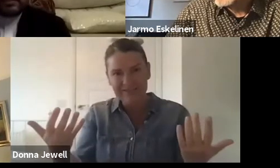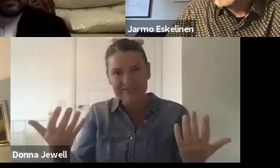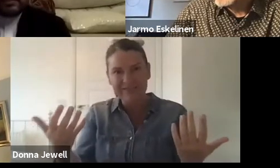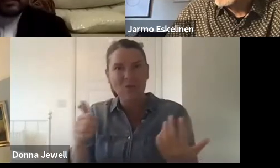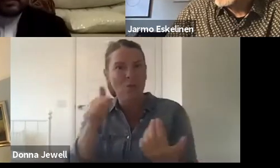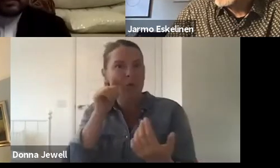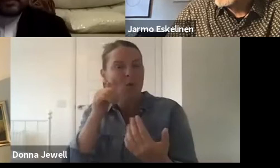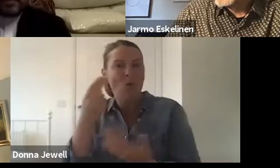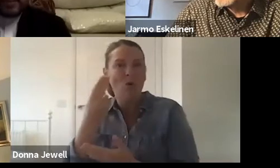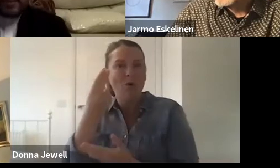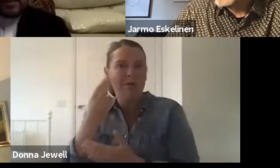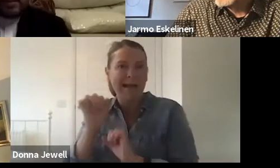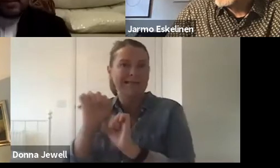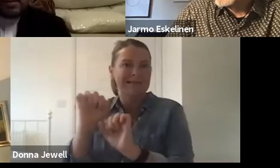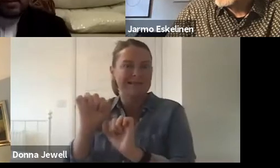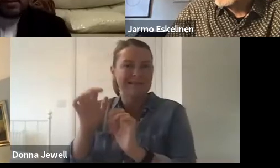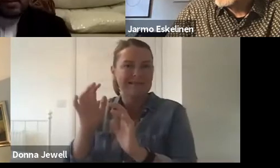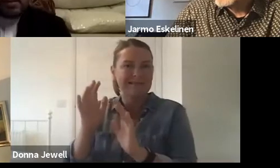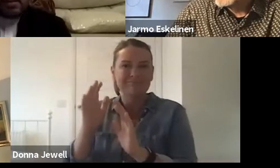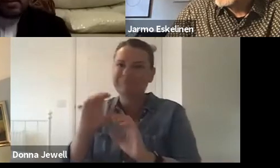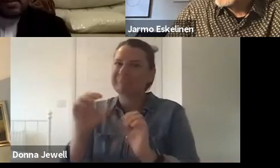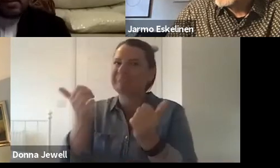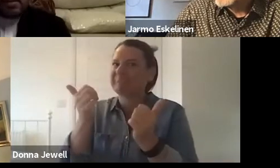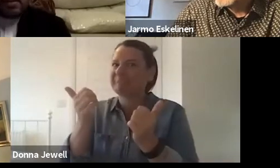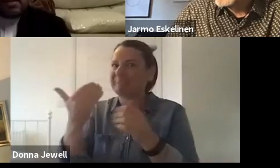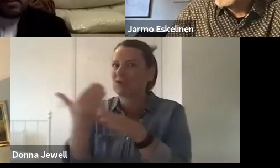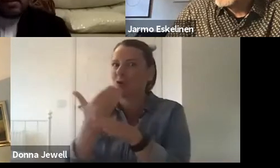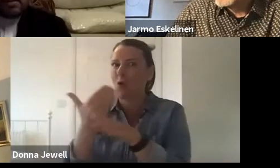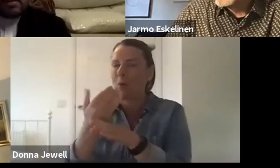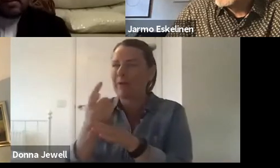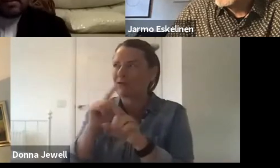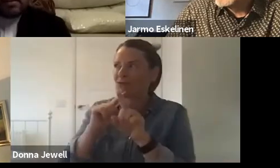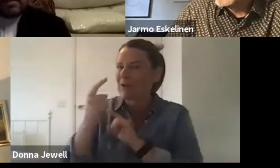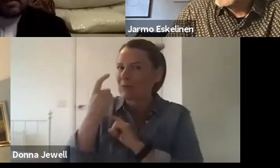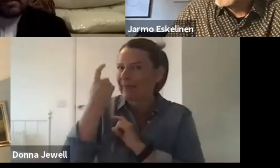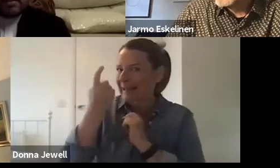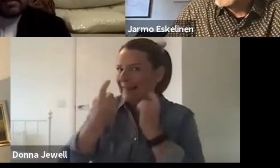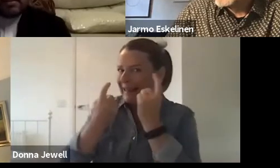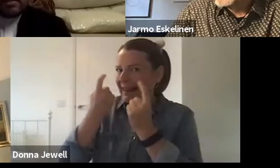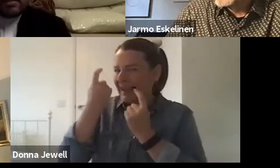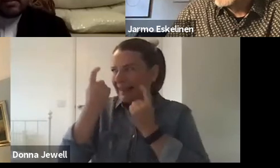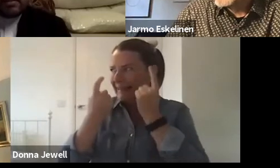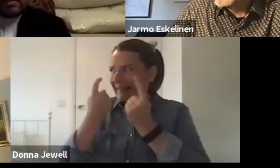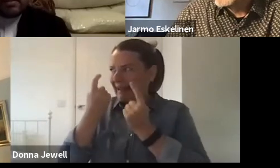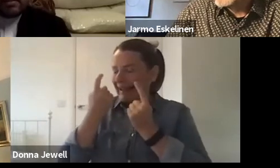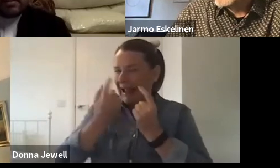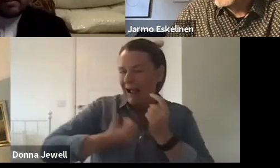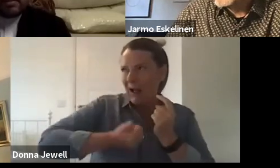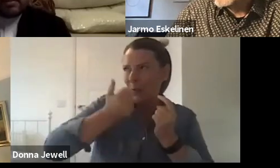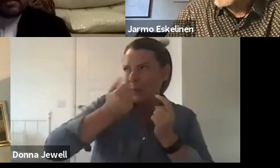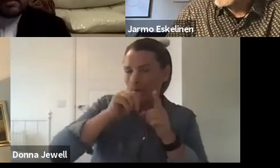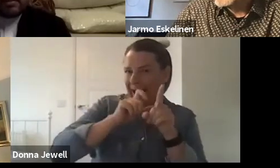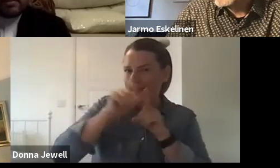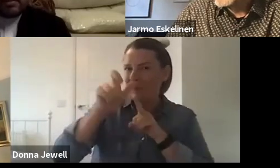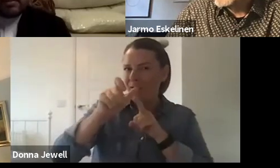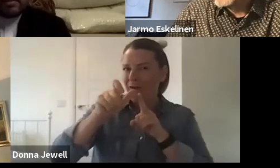job for us in thinking through the way in which Edinburgh's increasing diverse communities